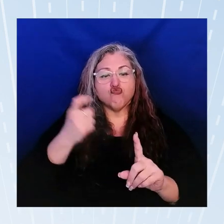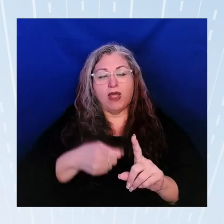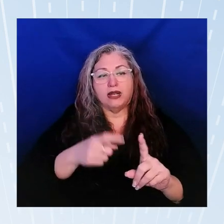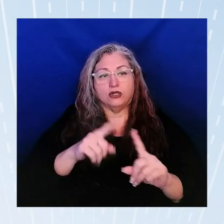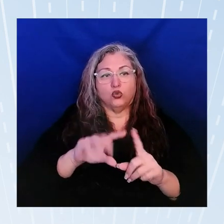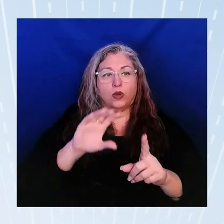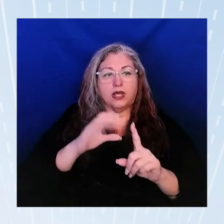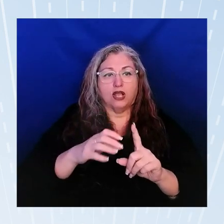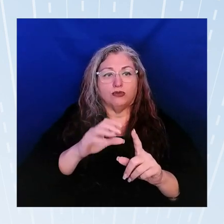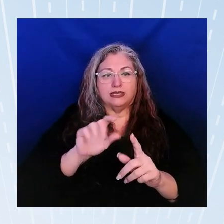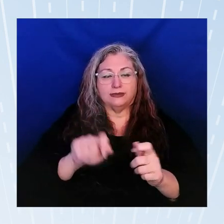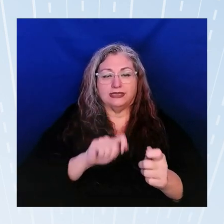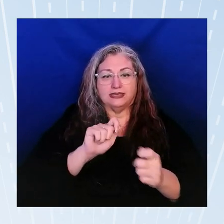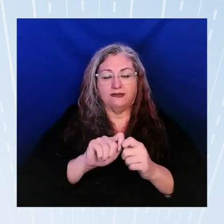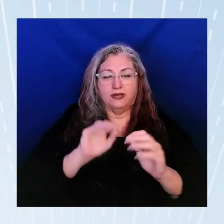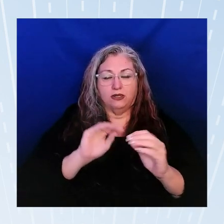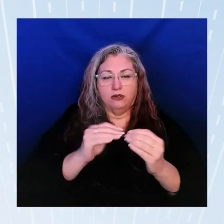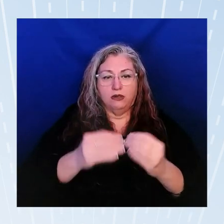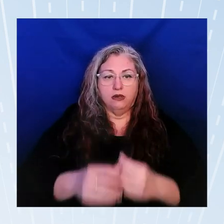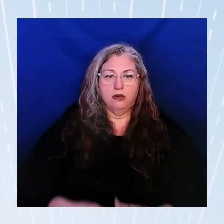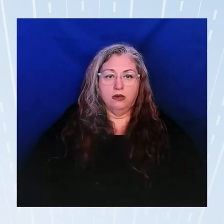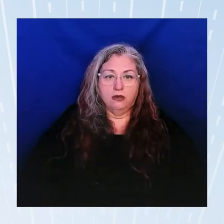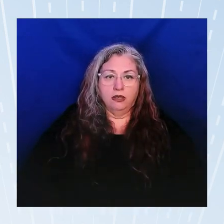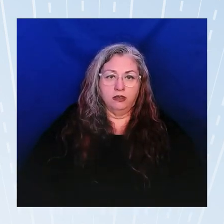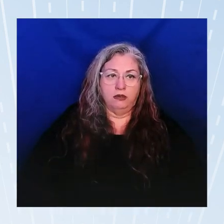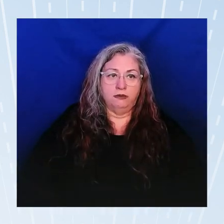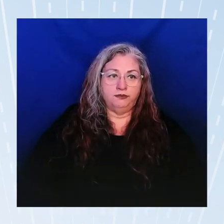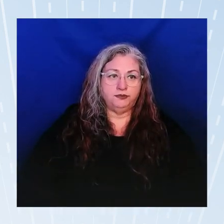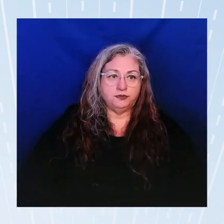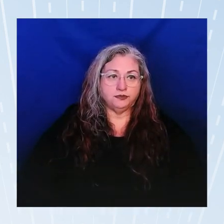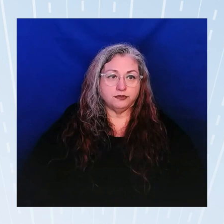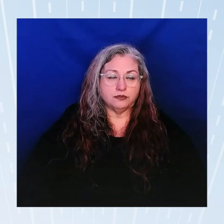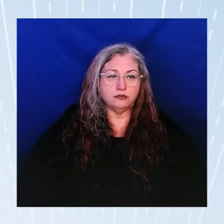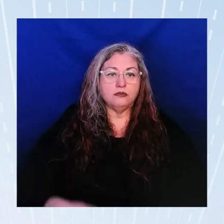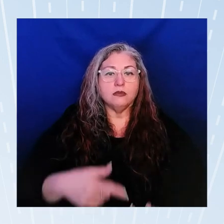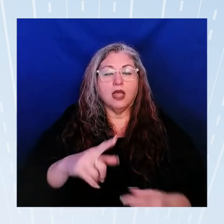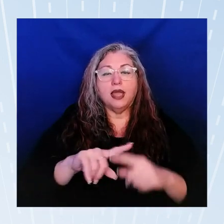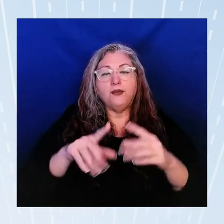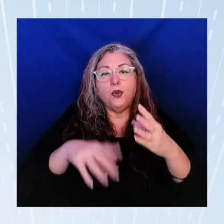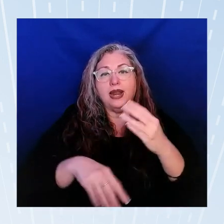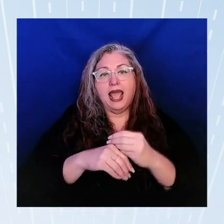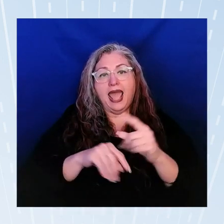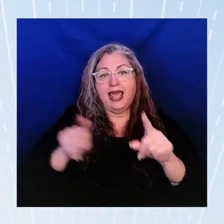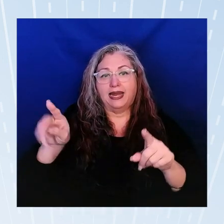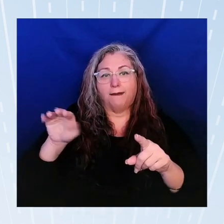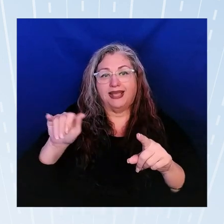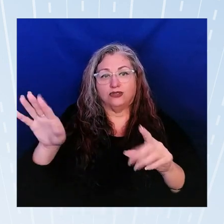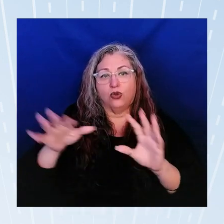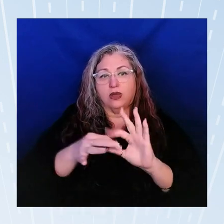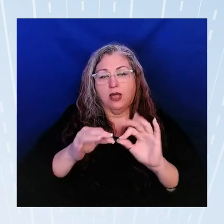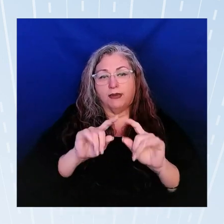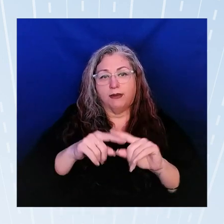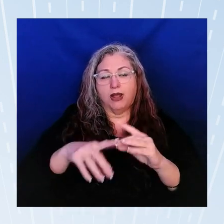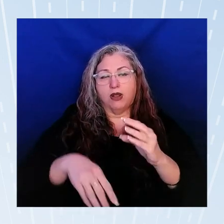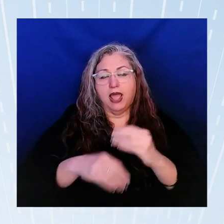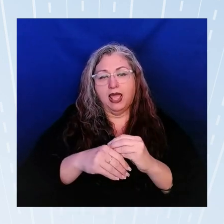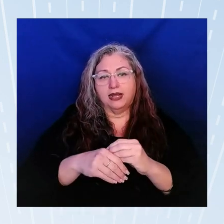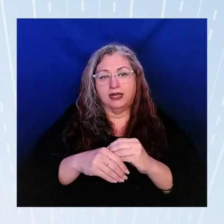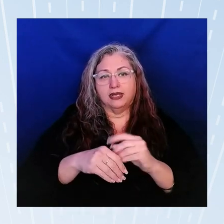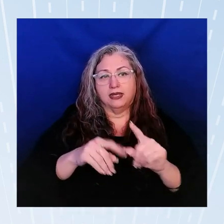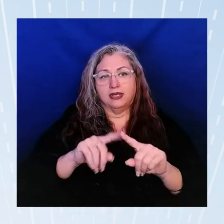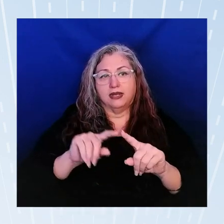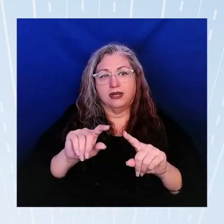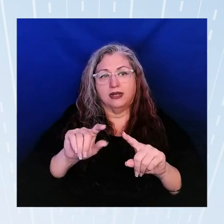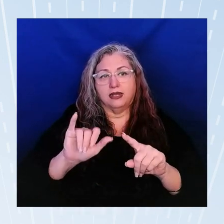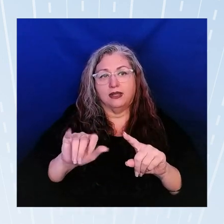specific organizations etc and then I would add Mia's comment about adding got it organizations